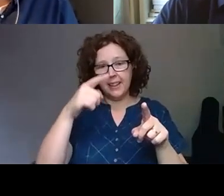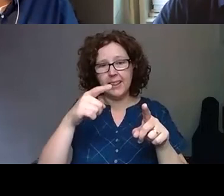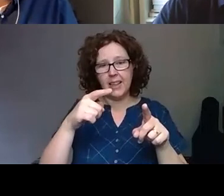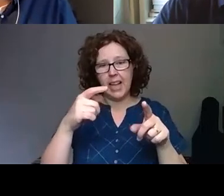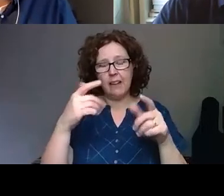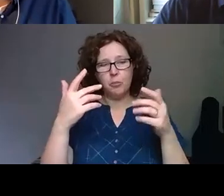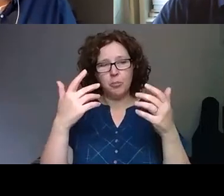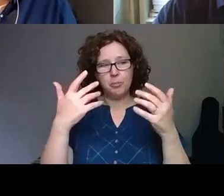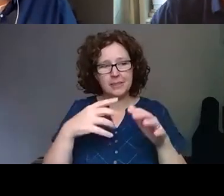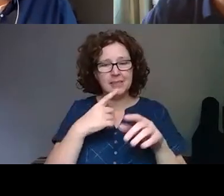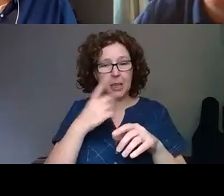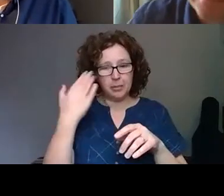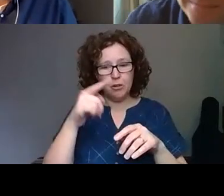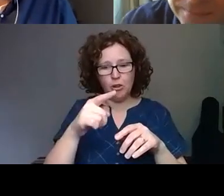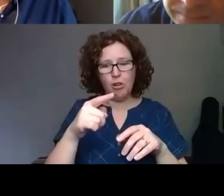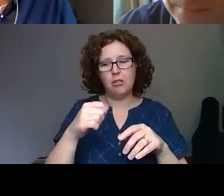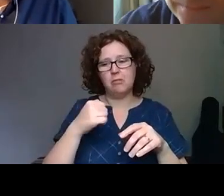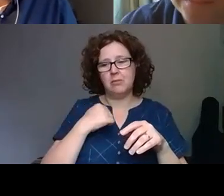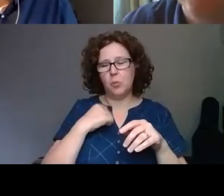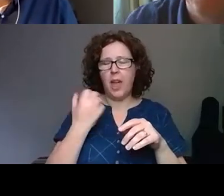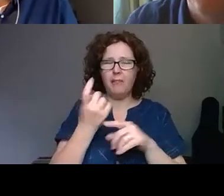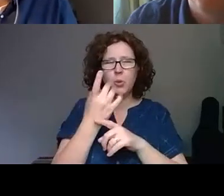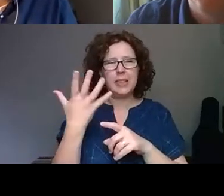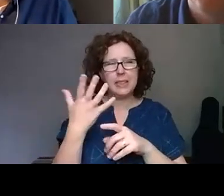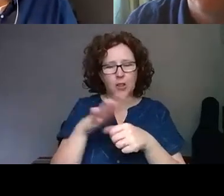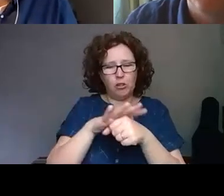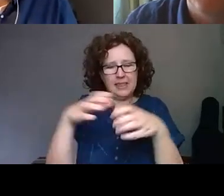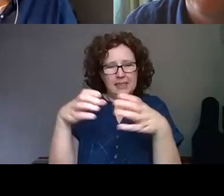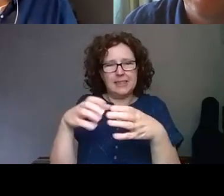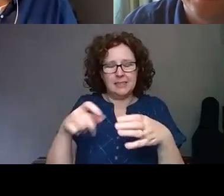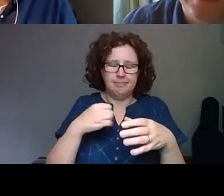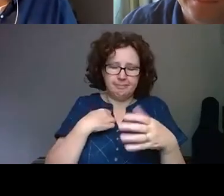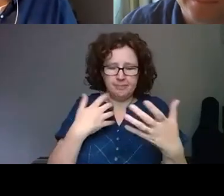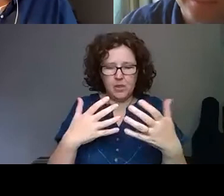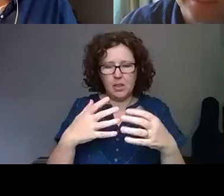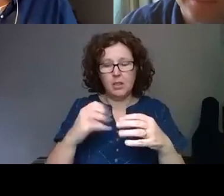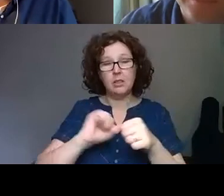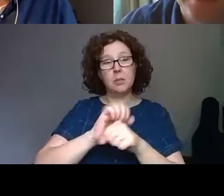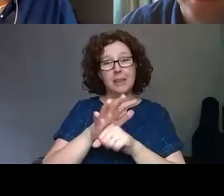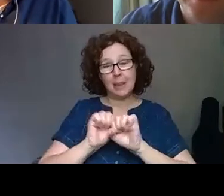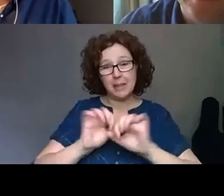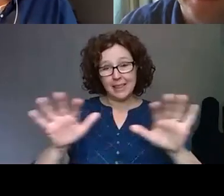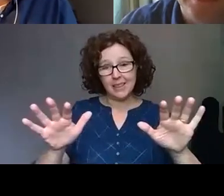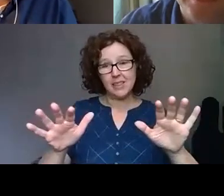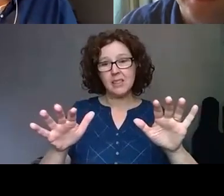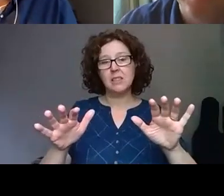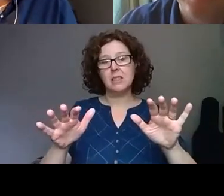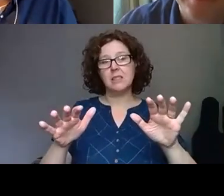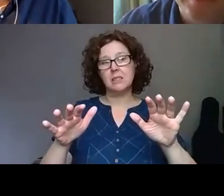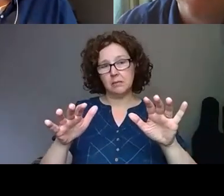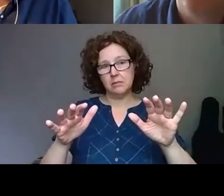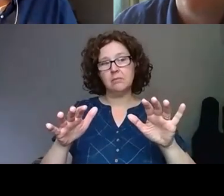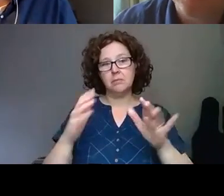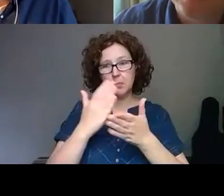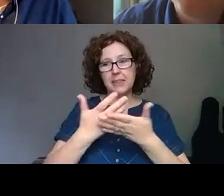our kind of special or unique context and the pandemic probably has offered us an